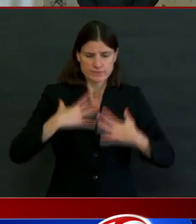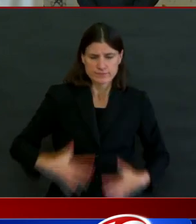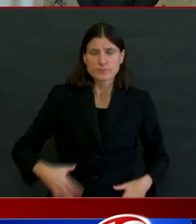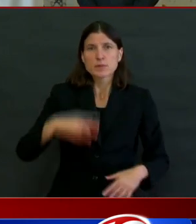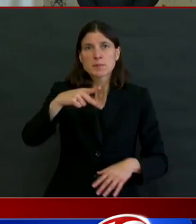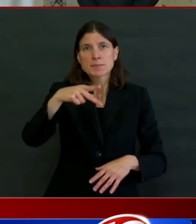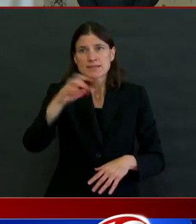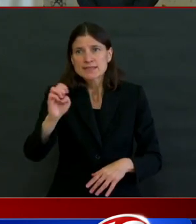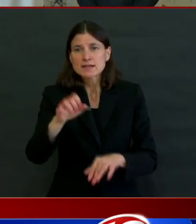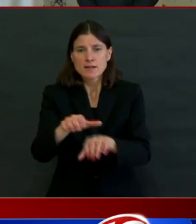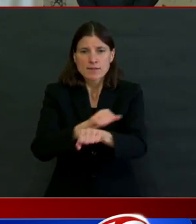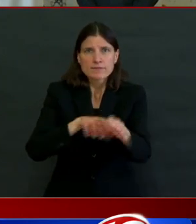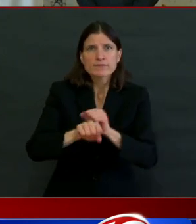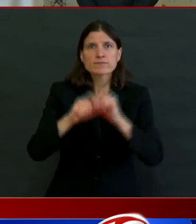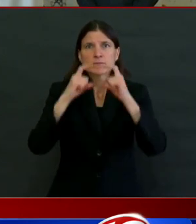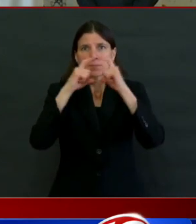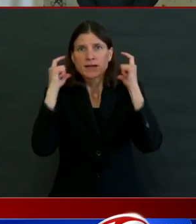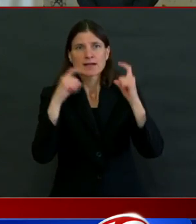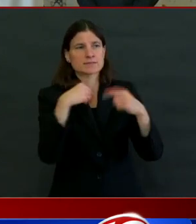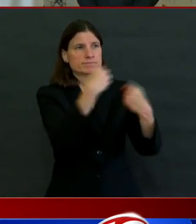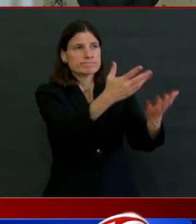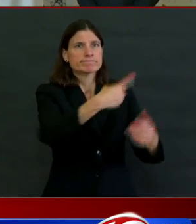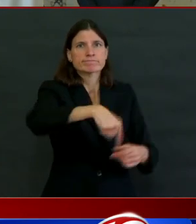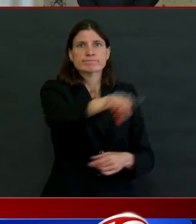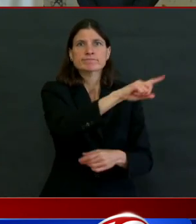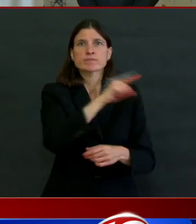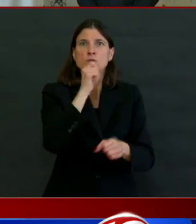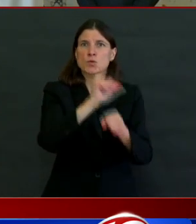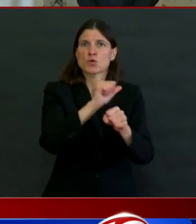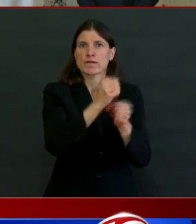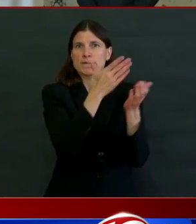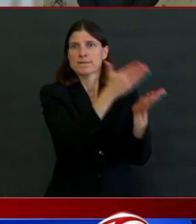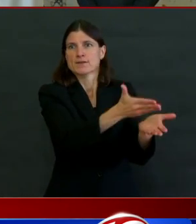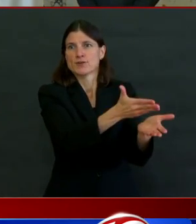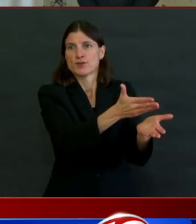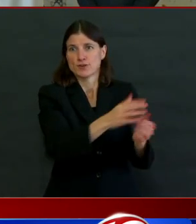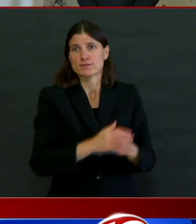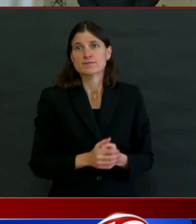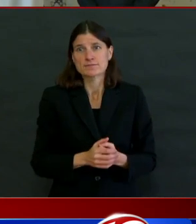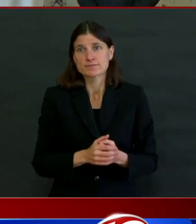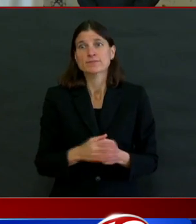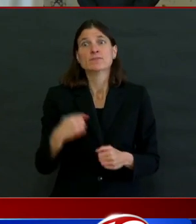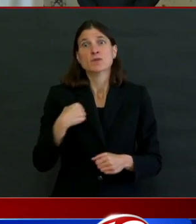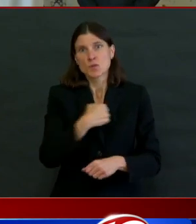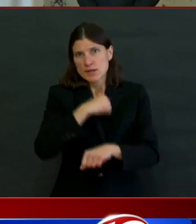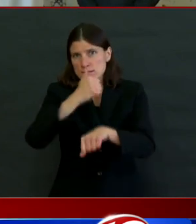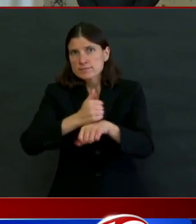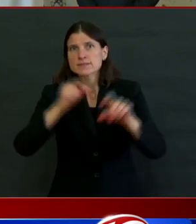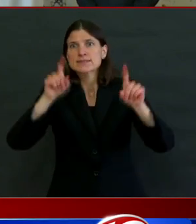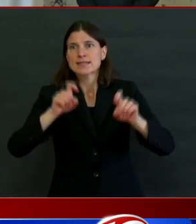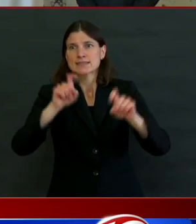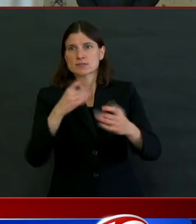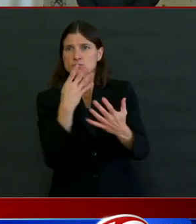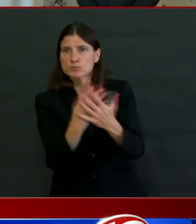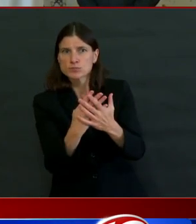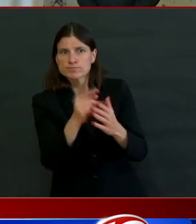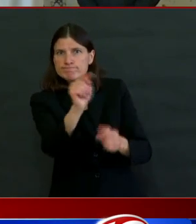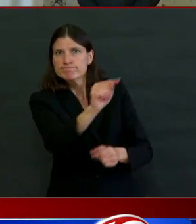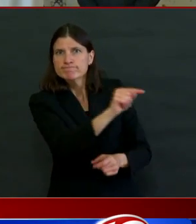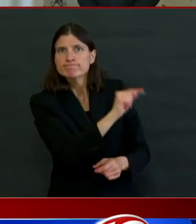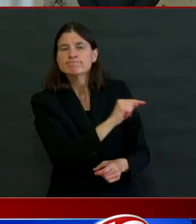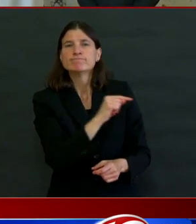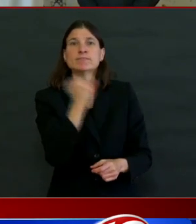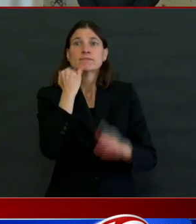facility. And we will continue to do that. And as testing gets better and as treatment get better, we'll make sure that the most